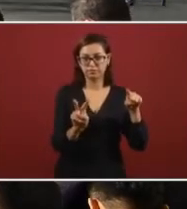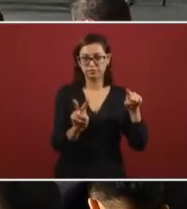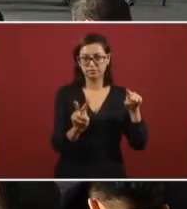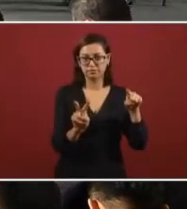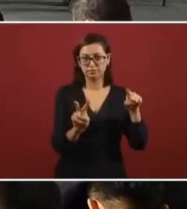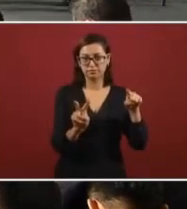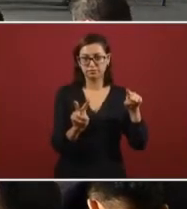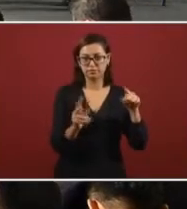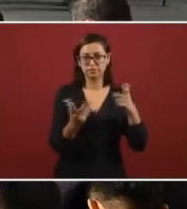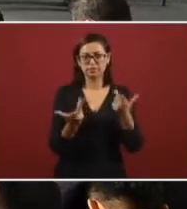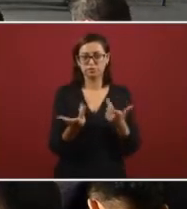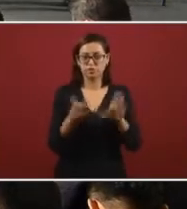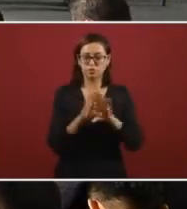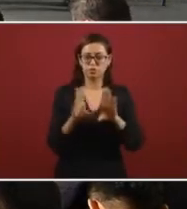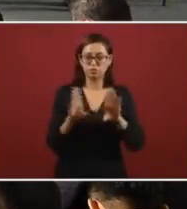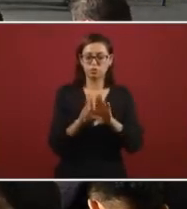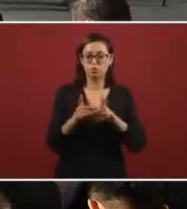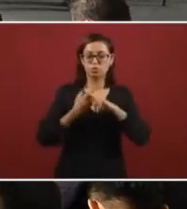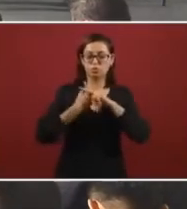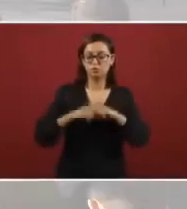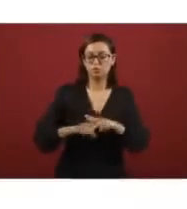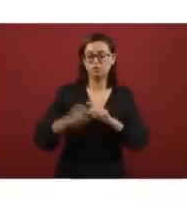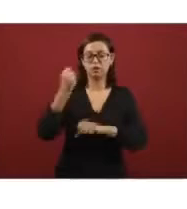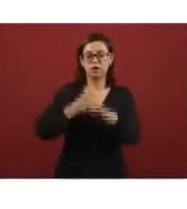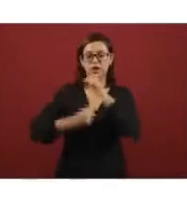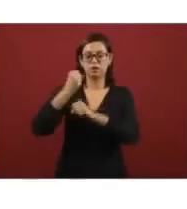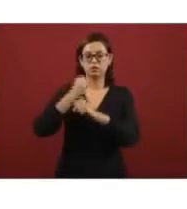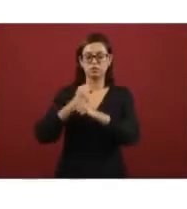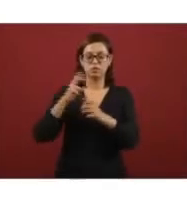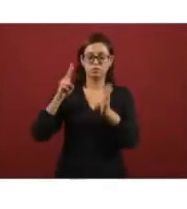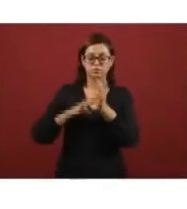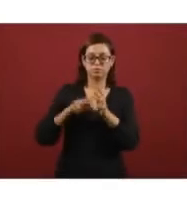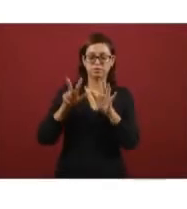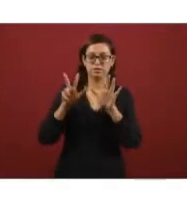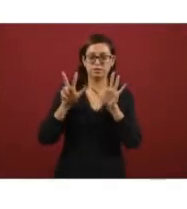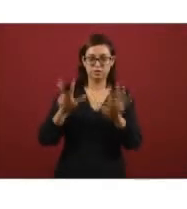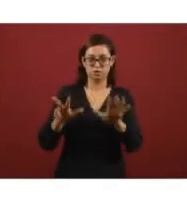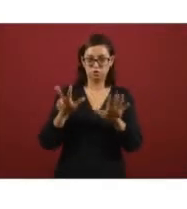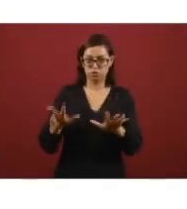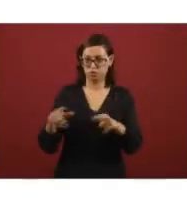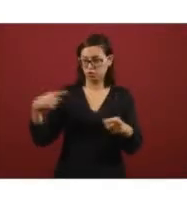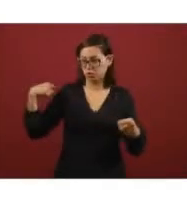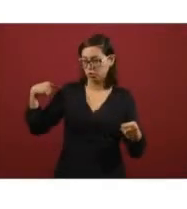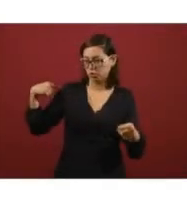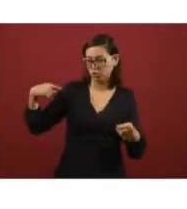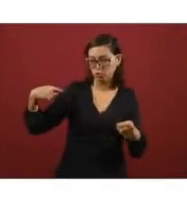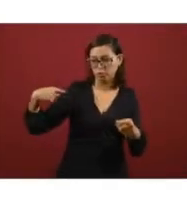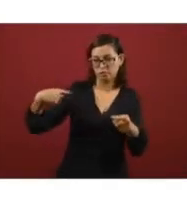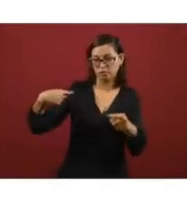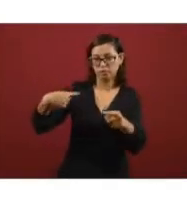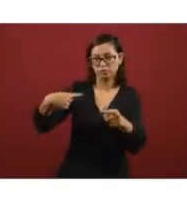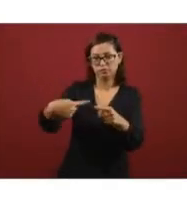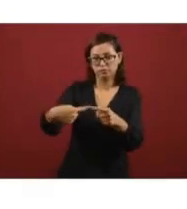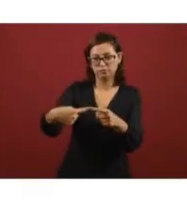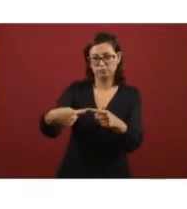the behavior of the production since uh January of 2018